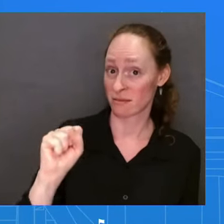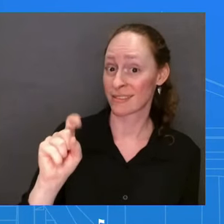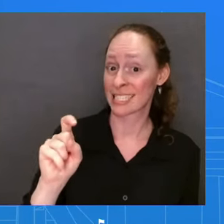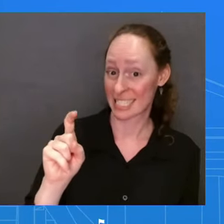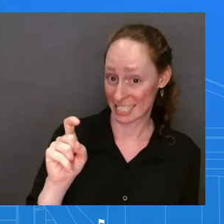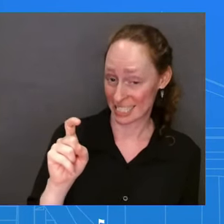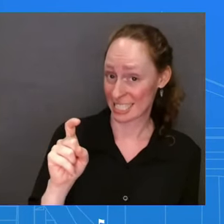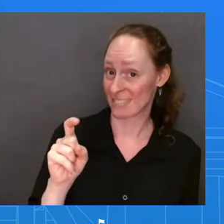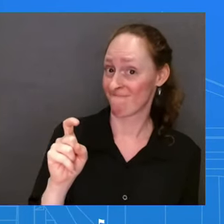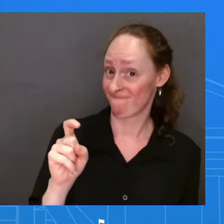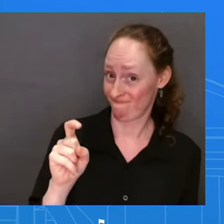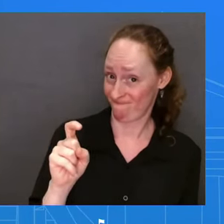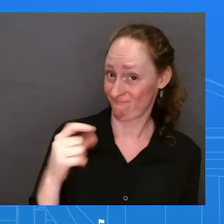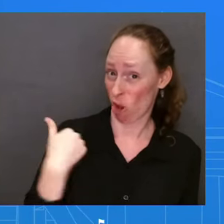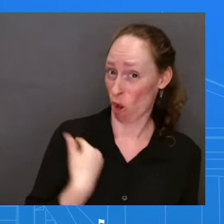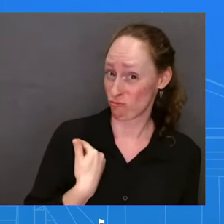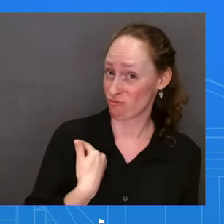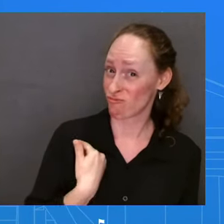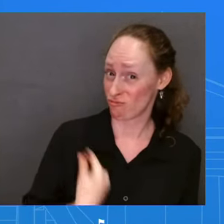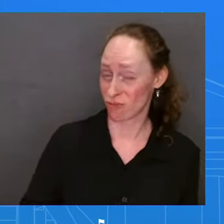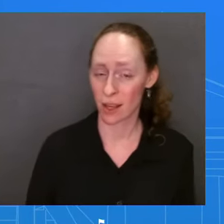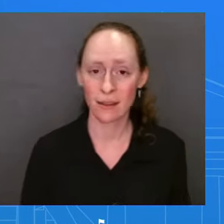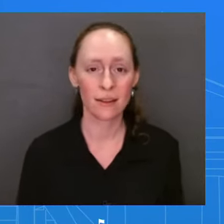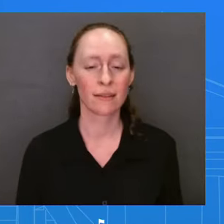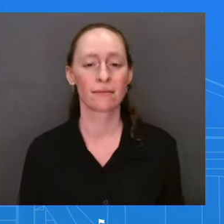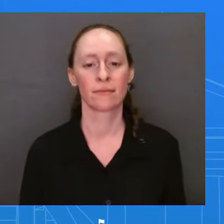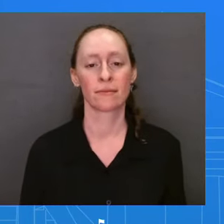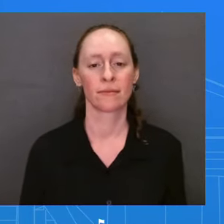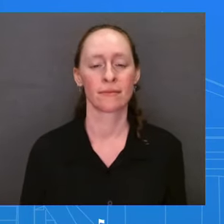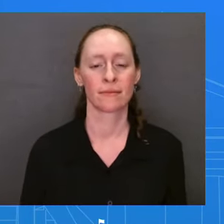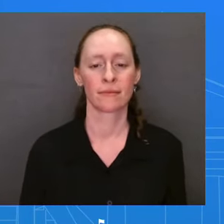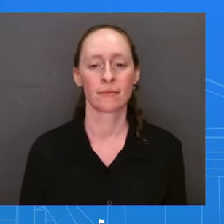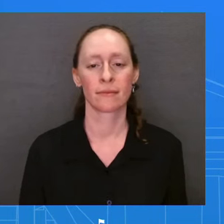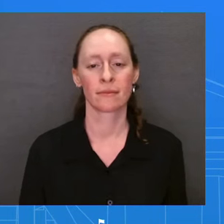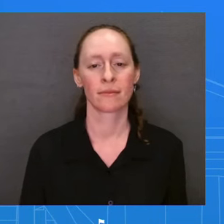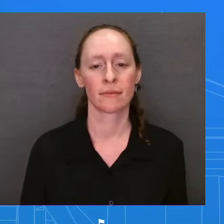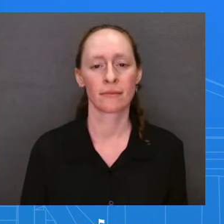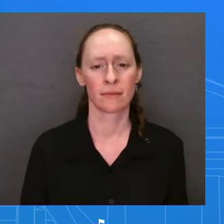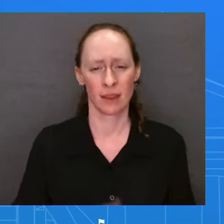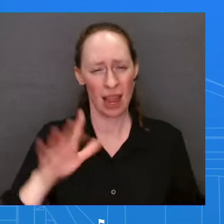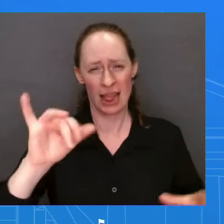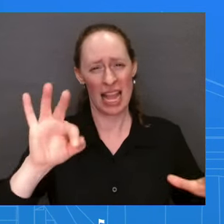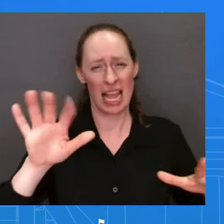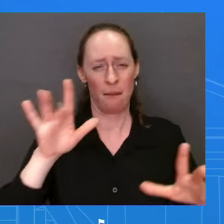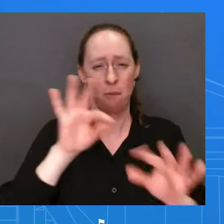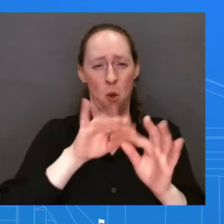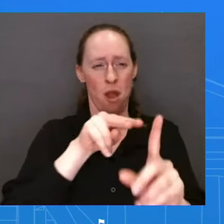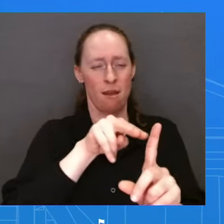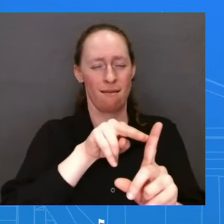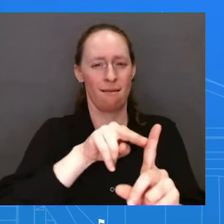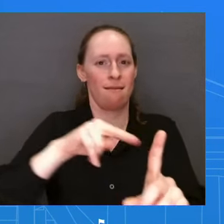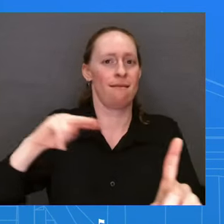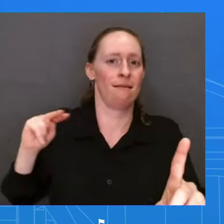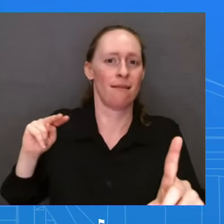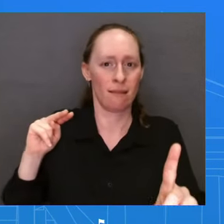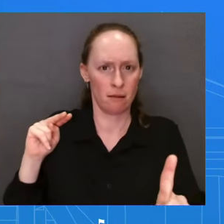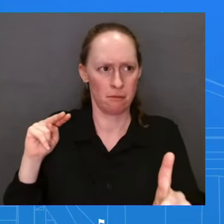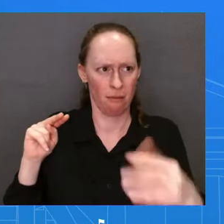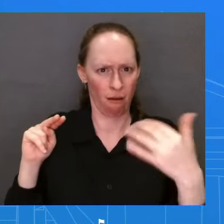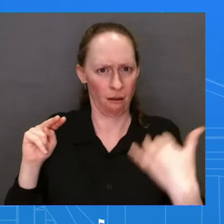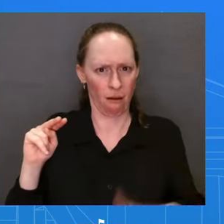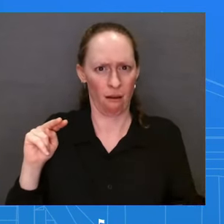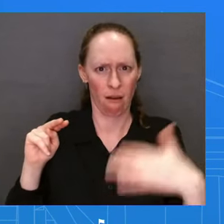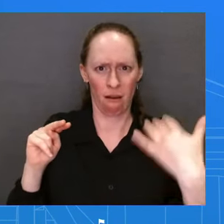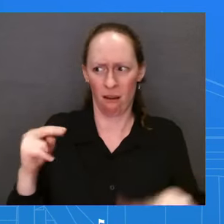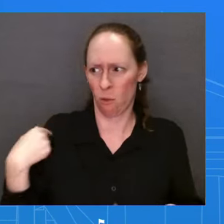signs of progress. We're seeing, as I said just a moment ago, record low unemployment, record small business starts, jobs that are coming